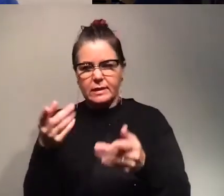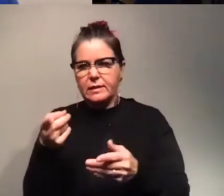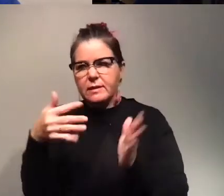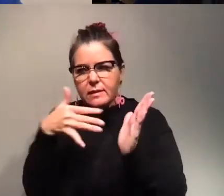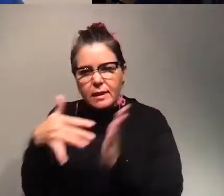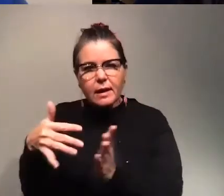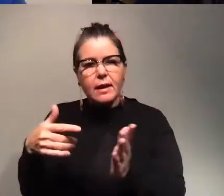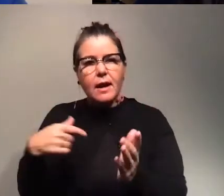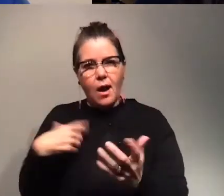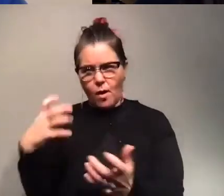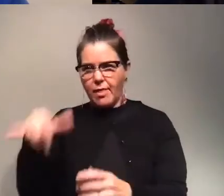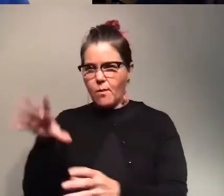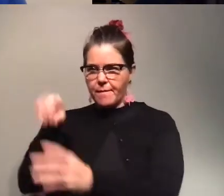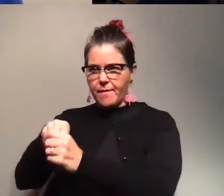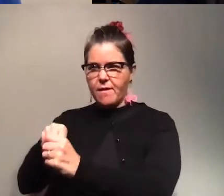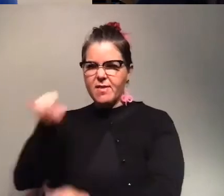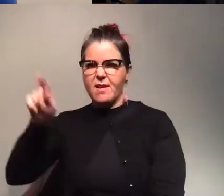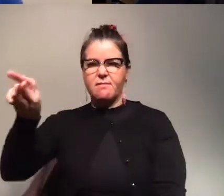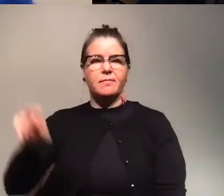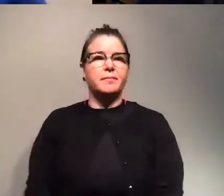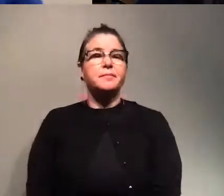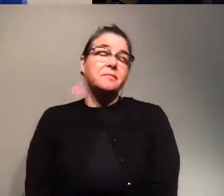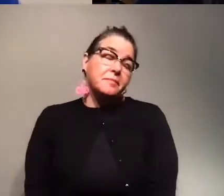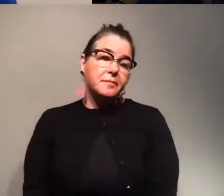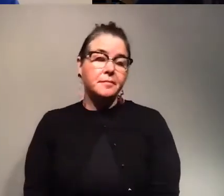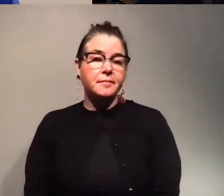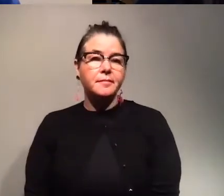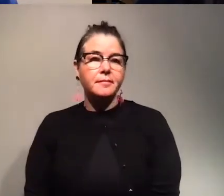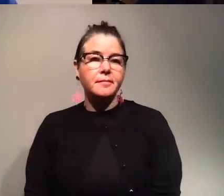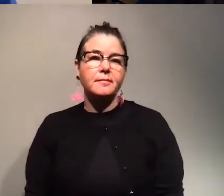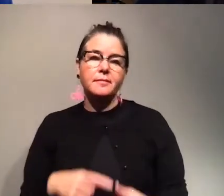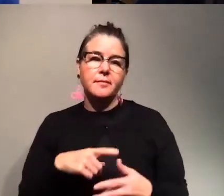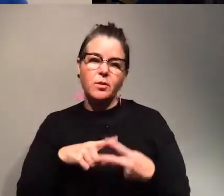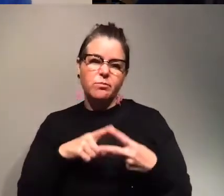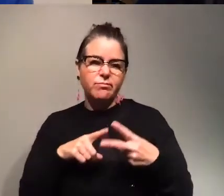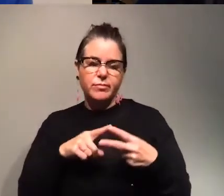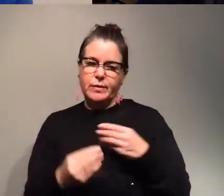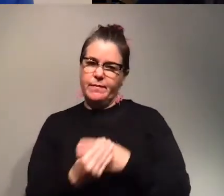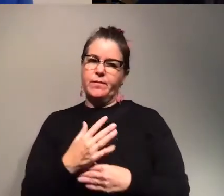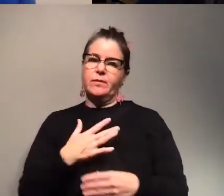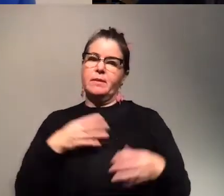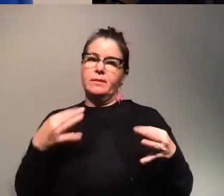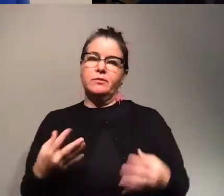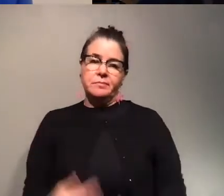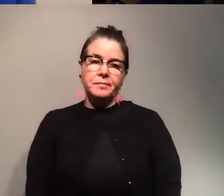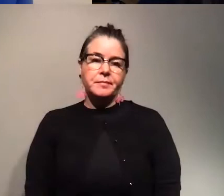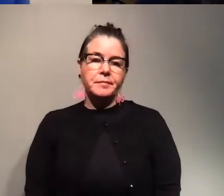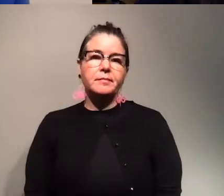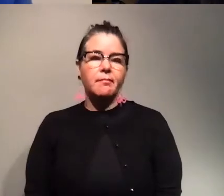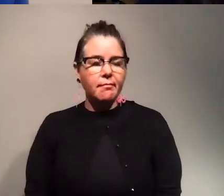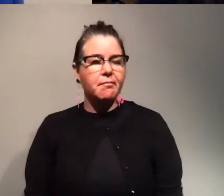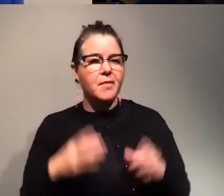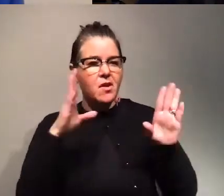like, I want to do that. So yeah, those things influence my decision. Awesome.